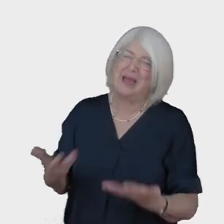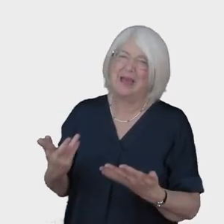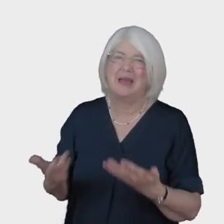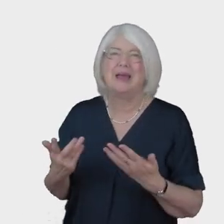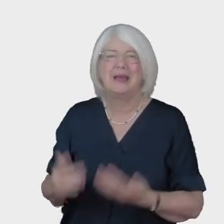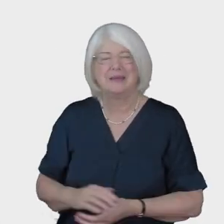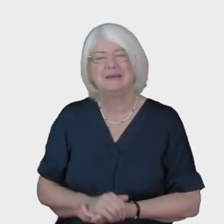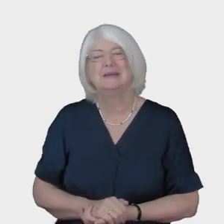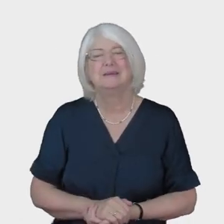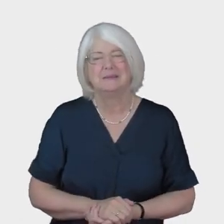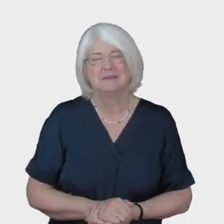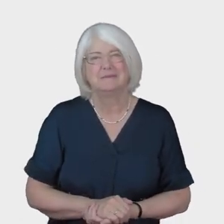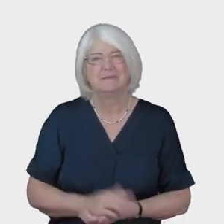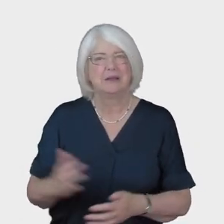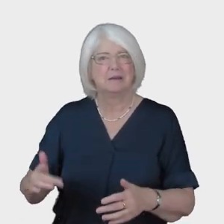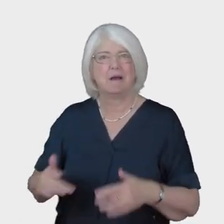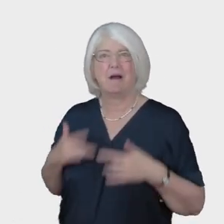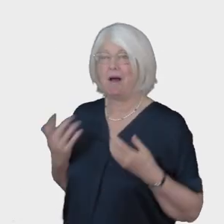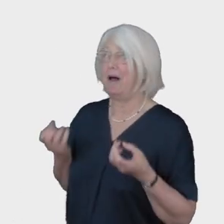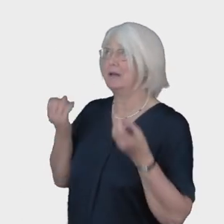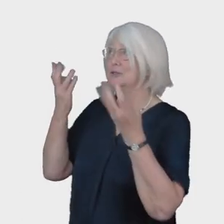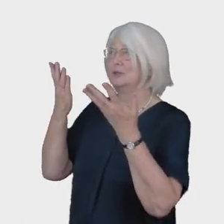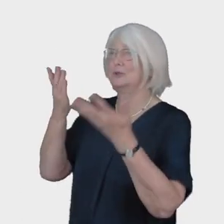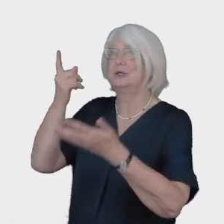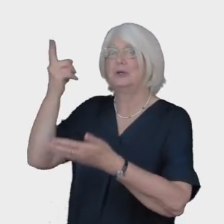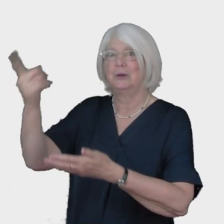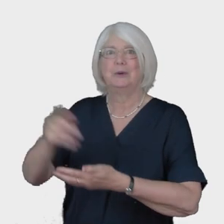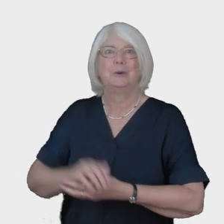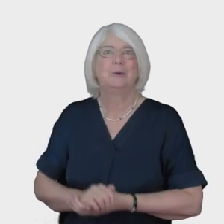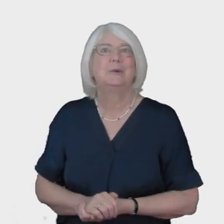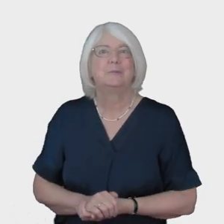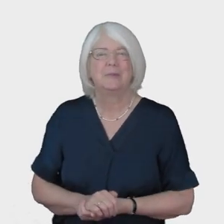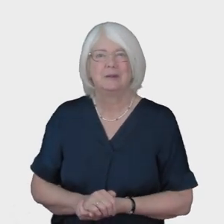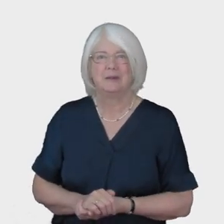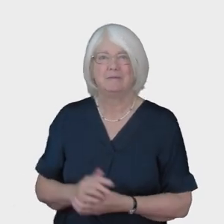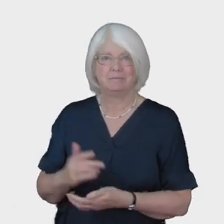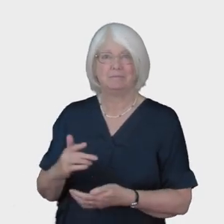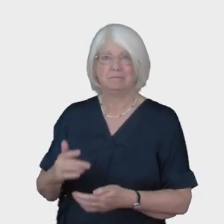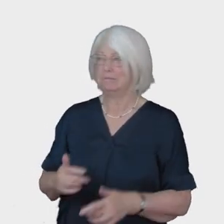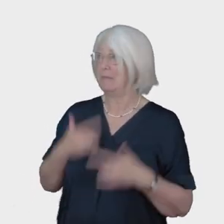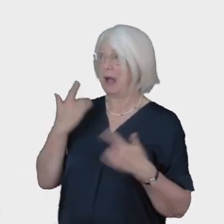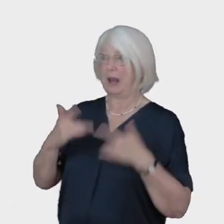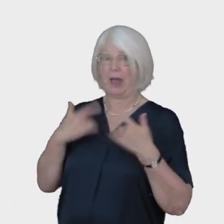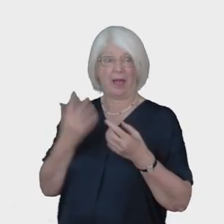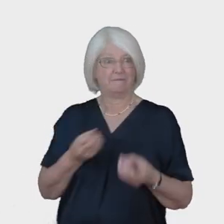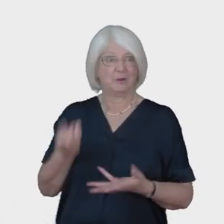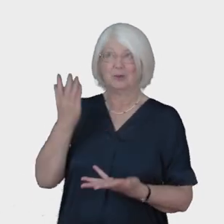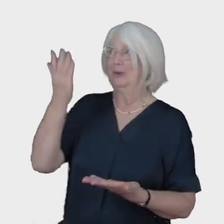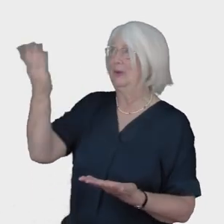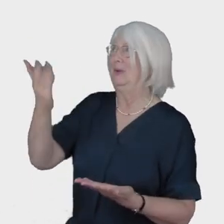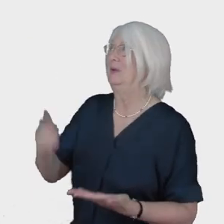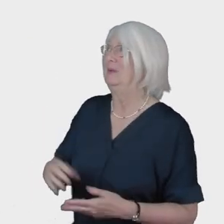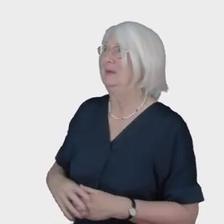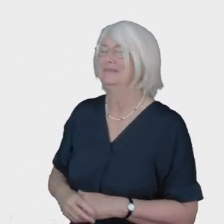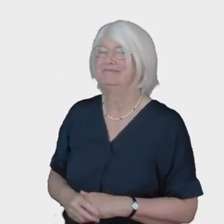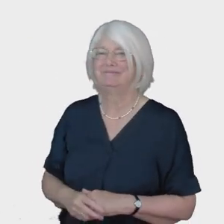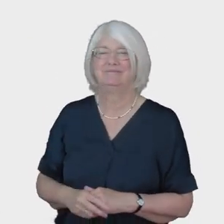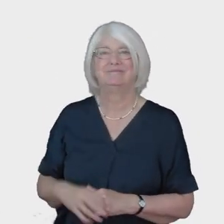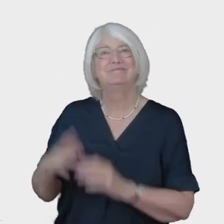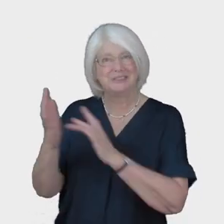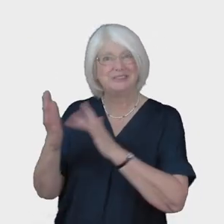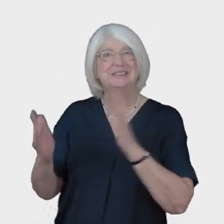I'm giving it all to you I'm losing my life to you Jesus,